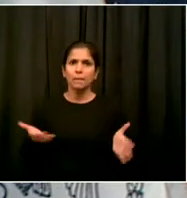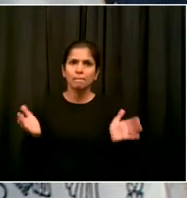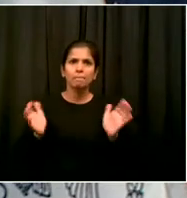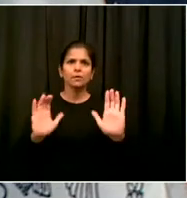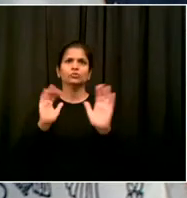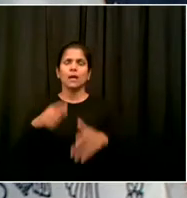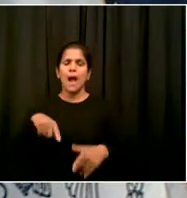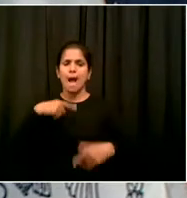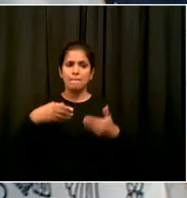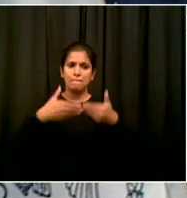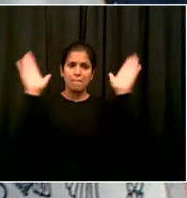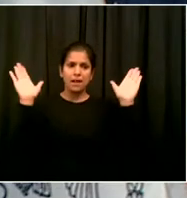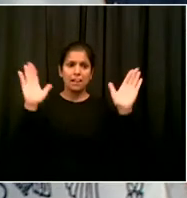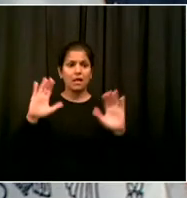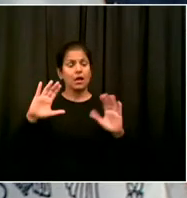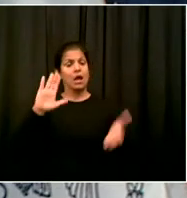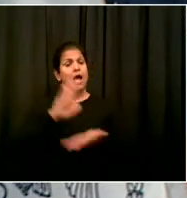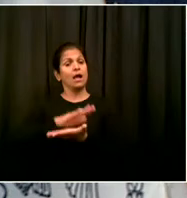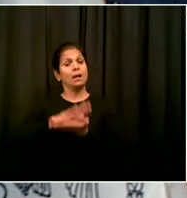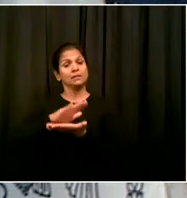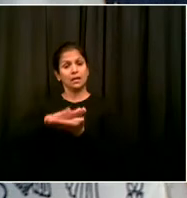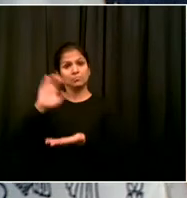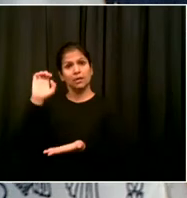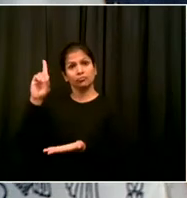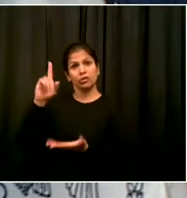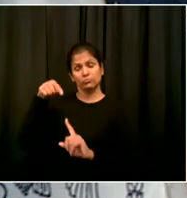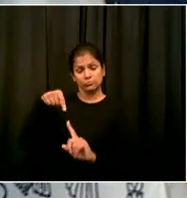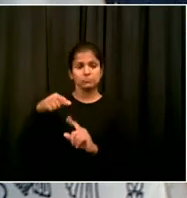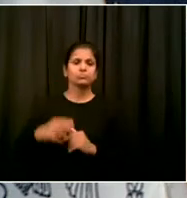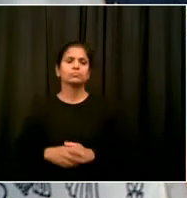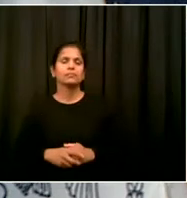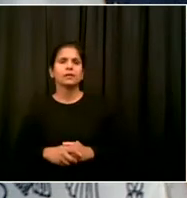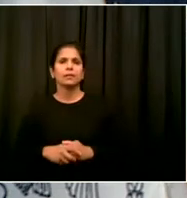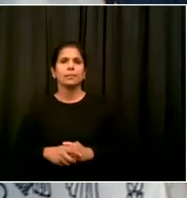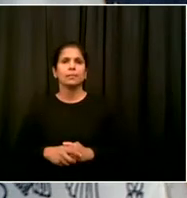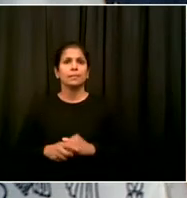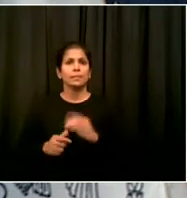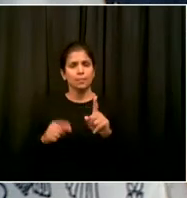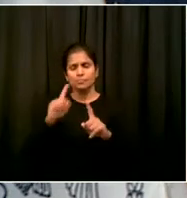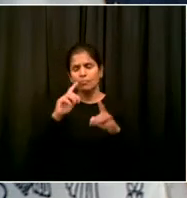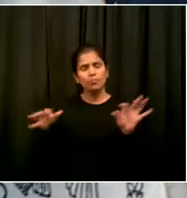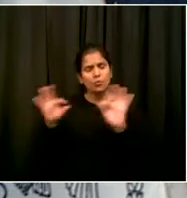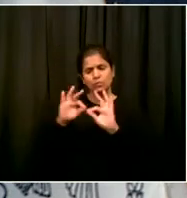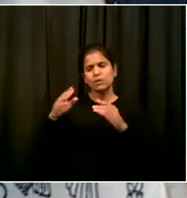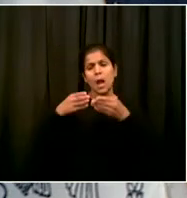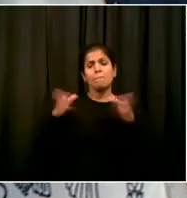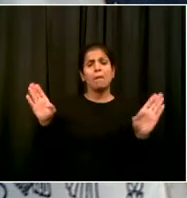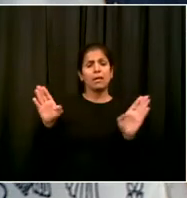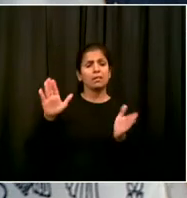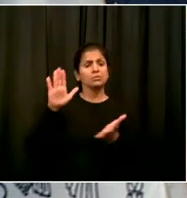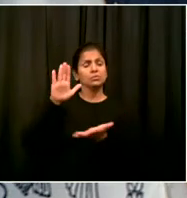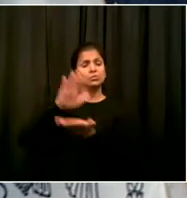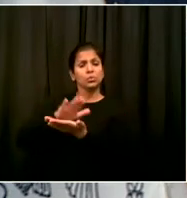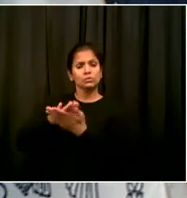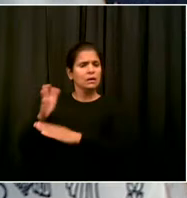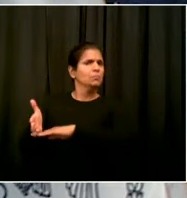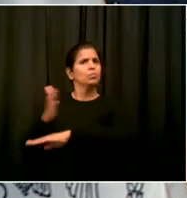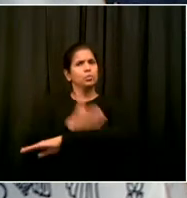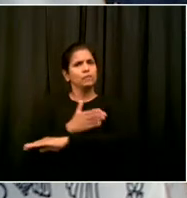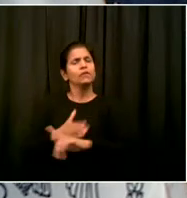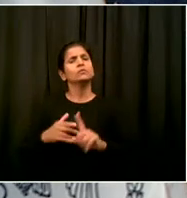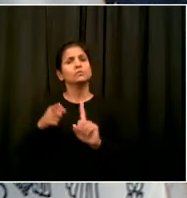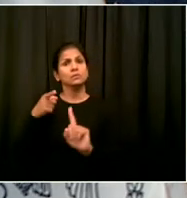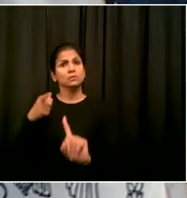that we've seen over the last seven years our graduation rate go up really substantially. The